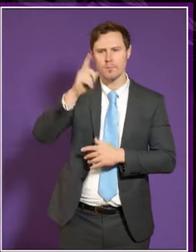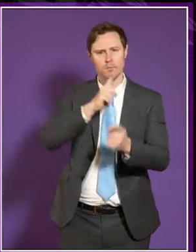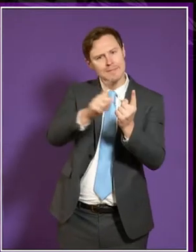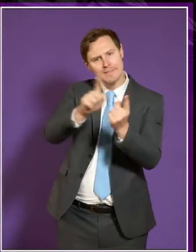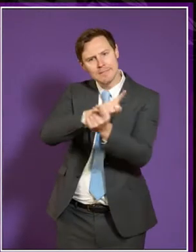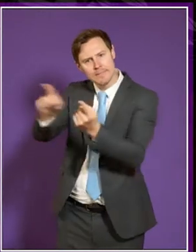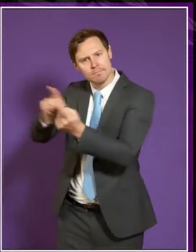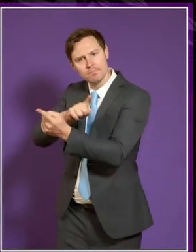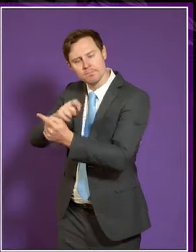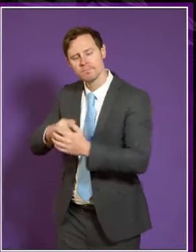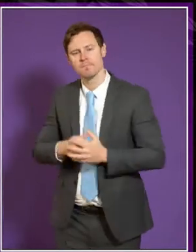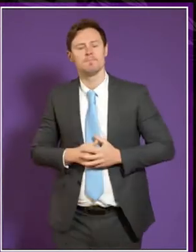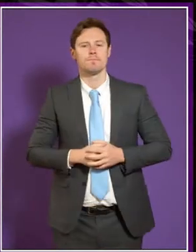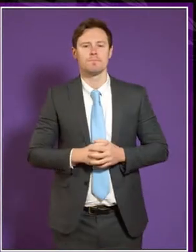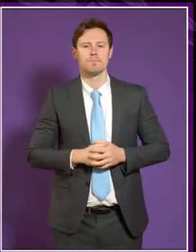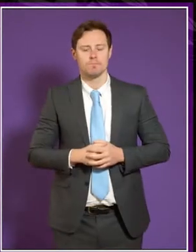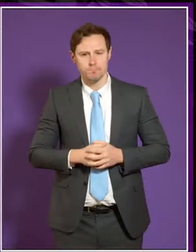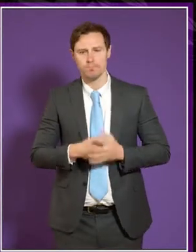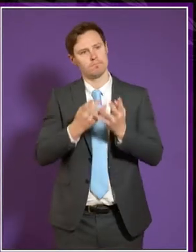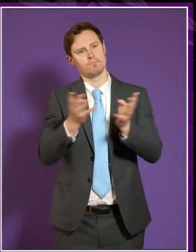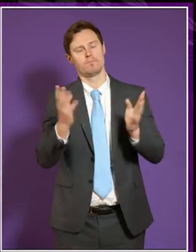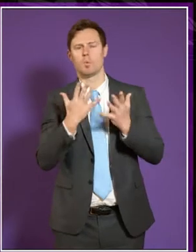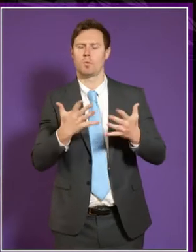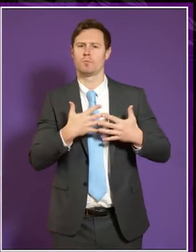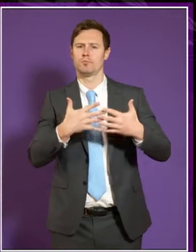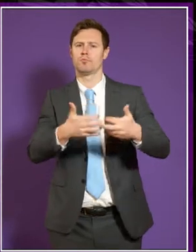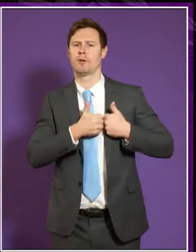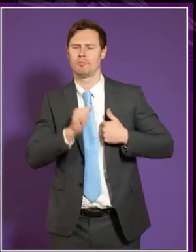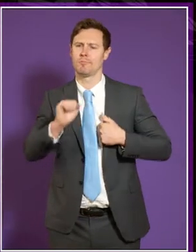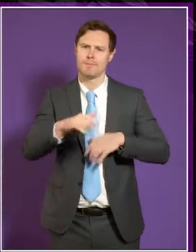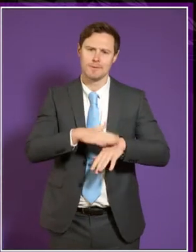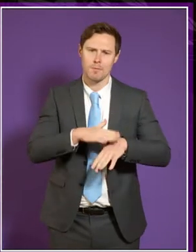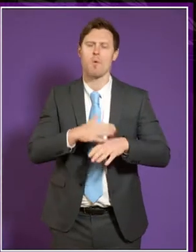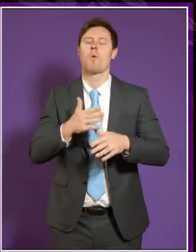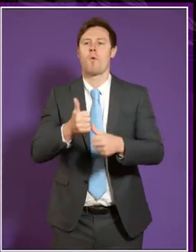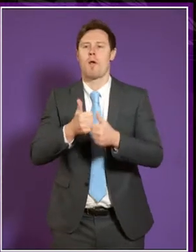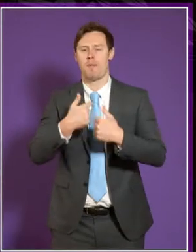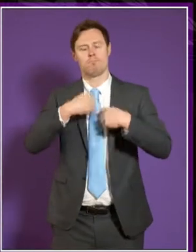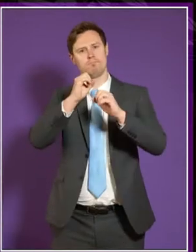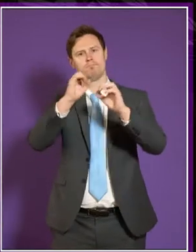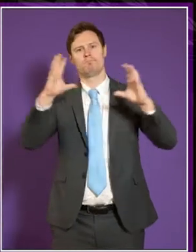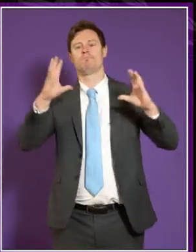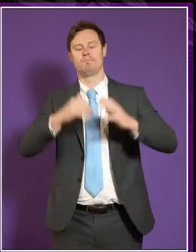to meet people generally. And everyone has been very generous with their time, and that's been very helpful to me.